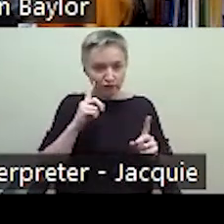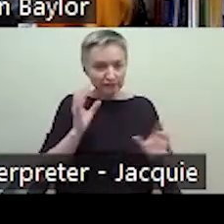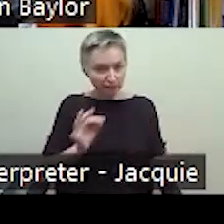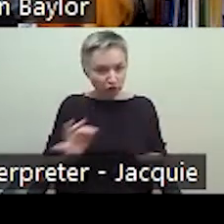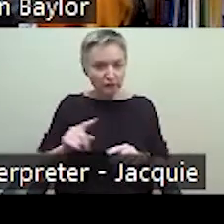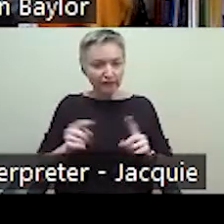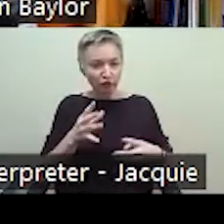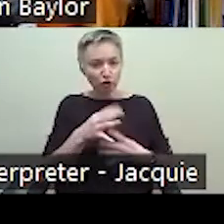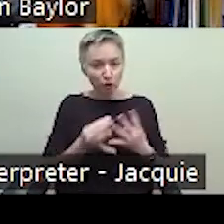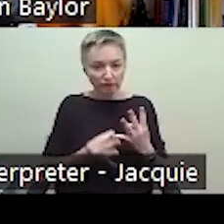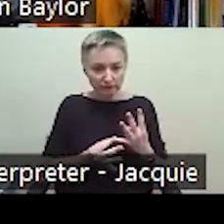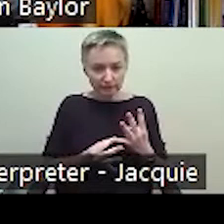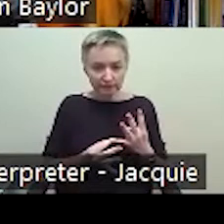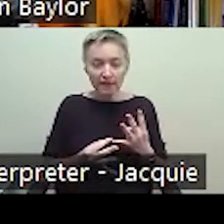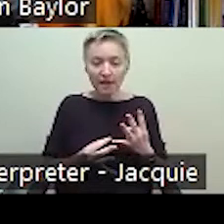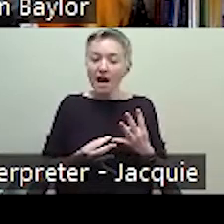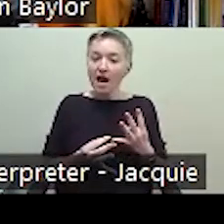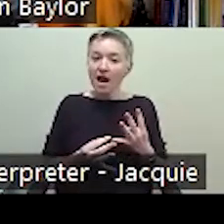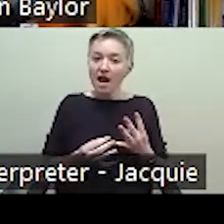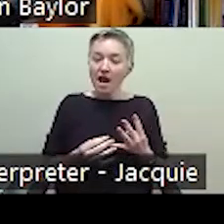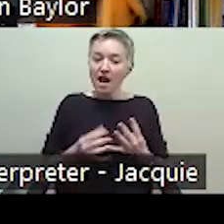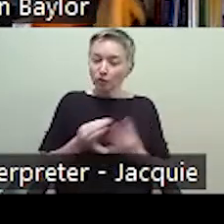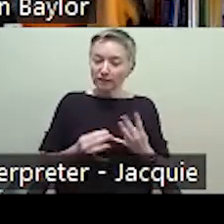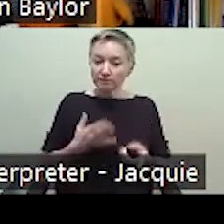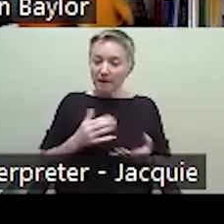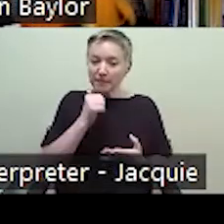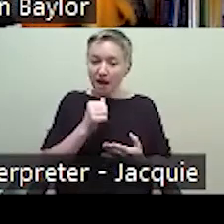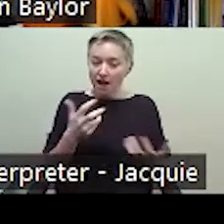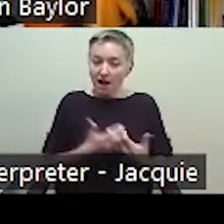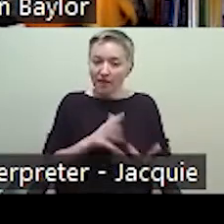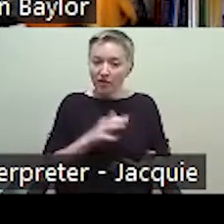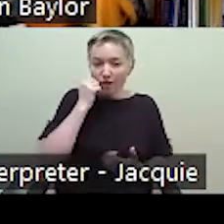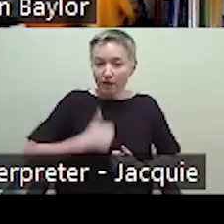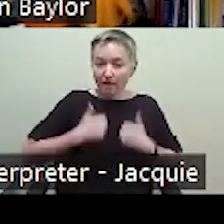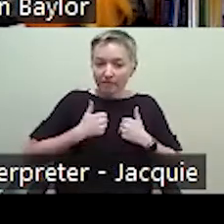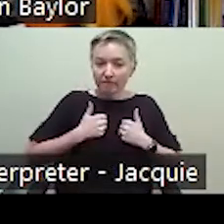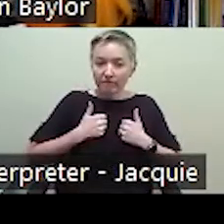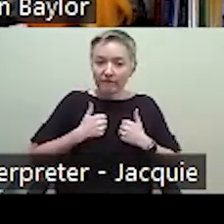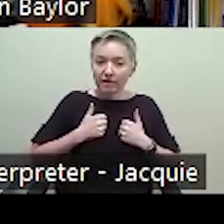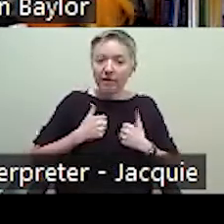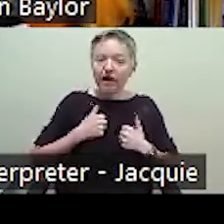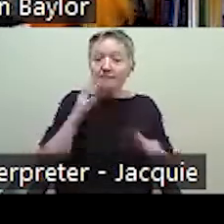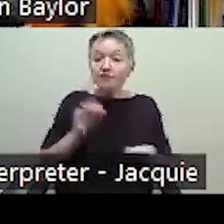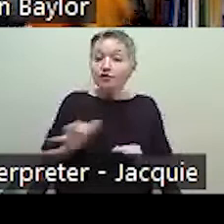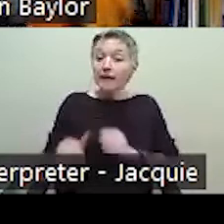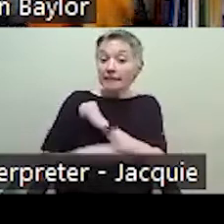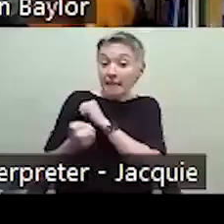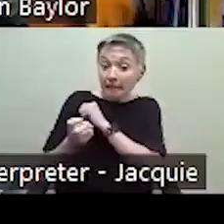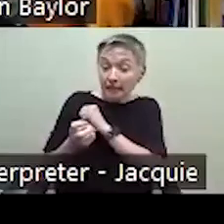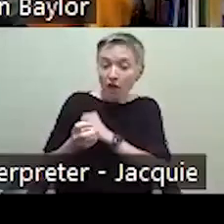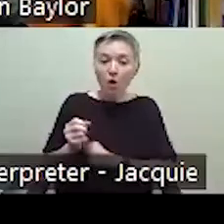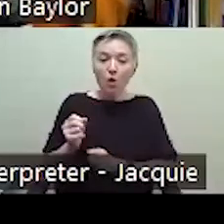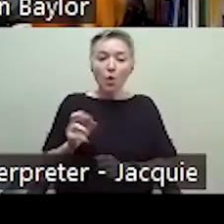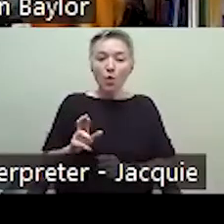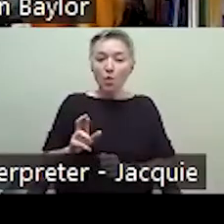like things like stealing or skipping school to be able to help watch a sibling at home while the mom is at work or